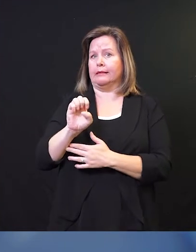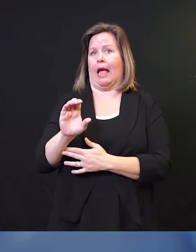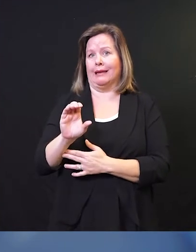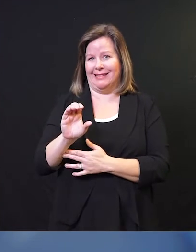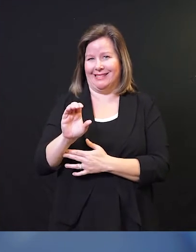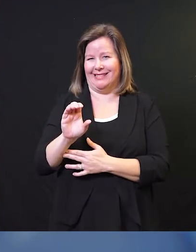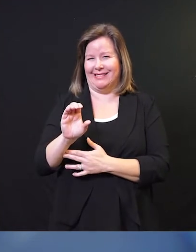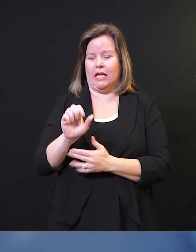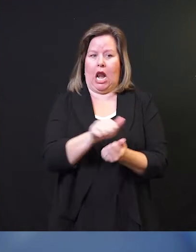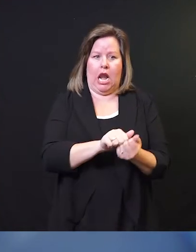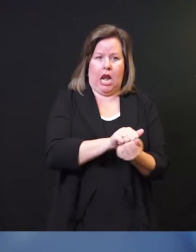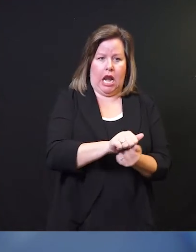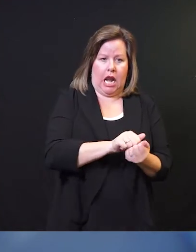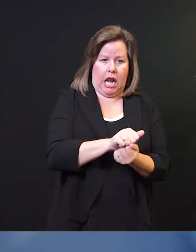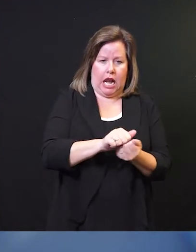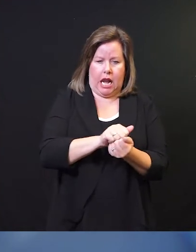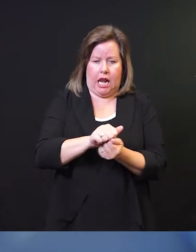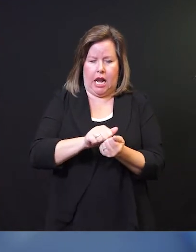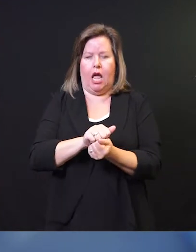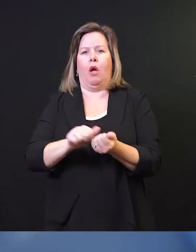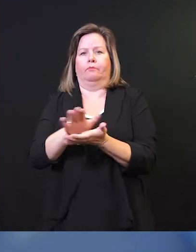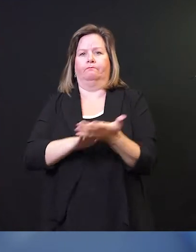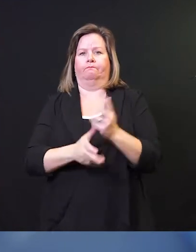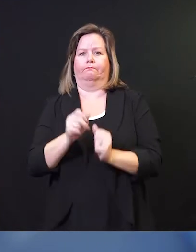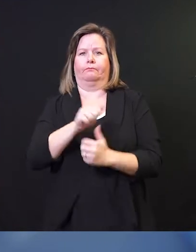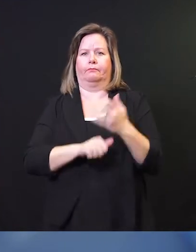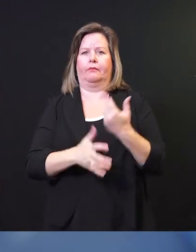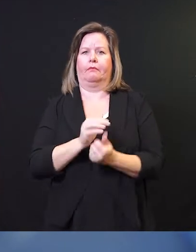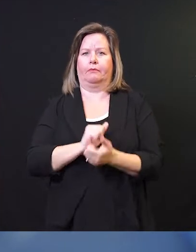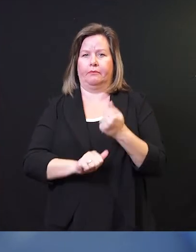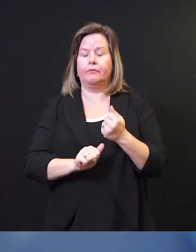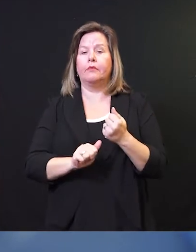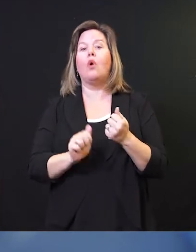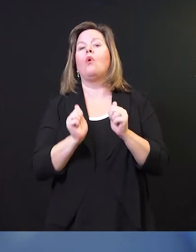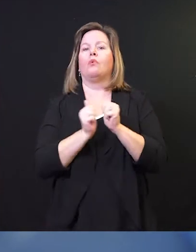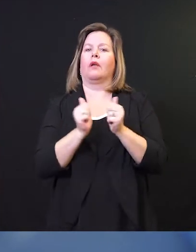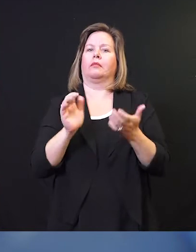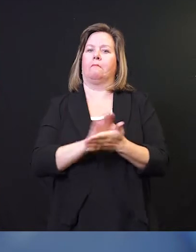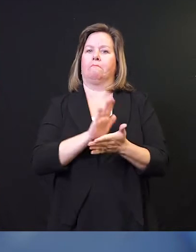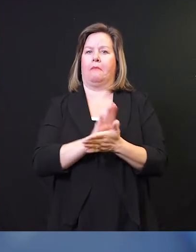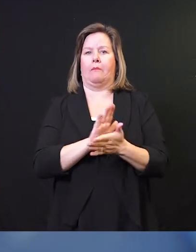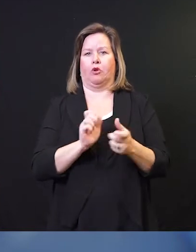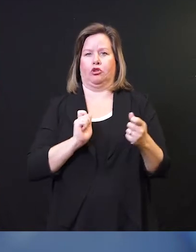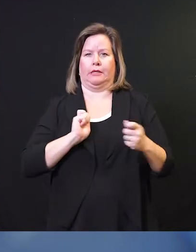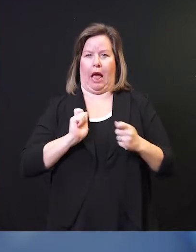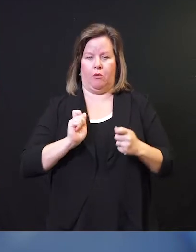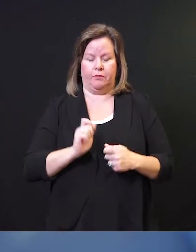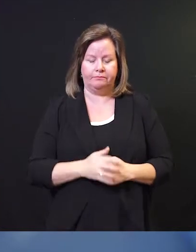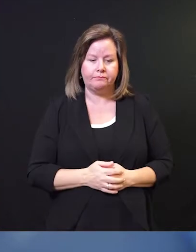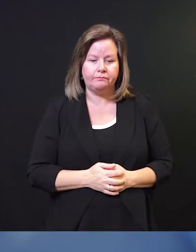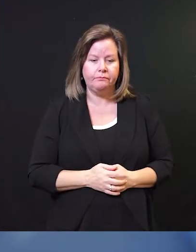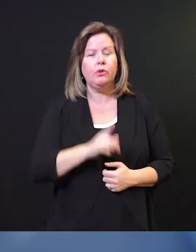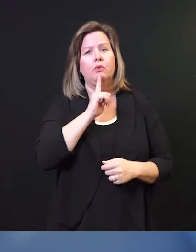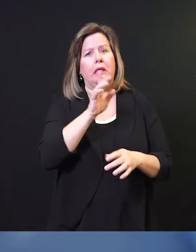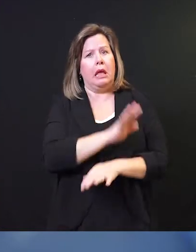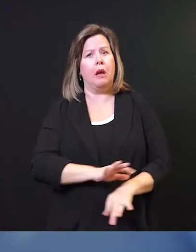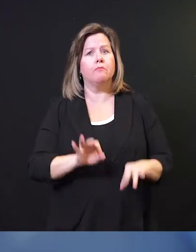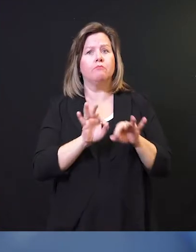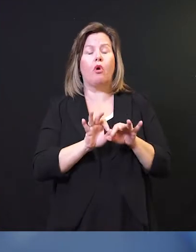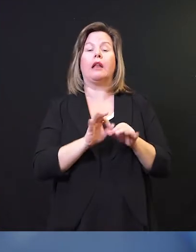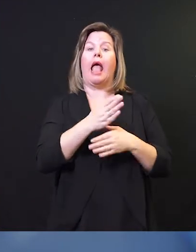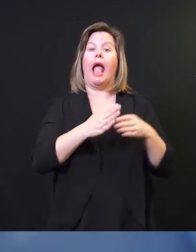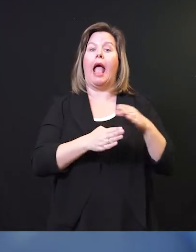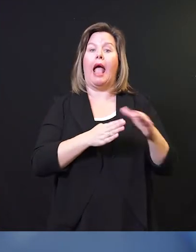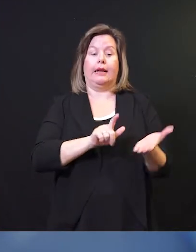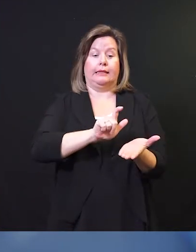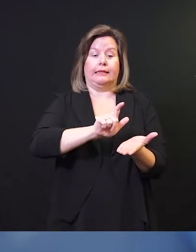aggressively and then wiping our hands with paper towel, preferably. The hand washing is critically important. Hand sanitizer